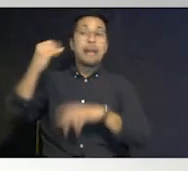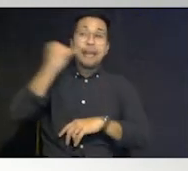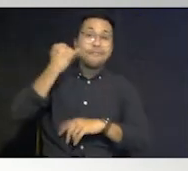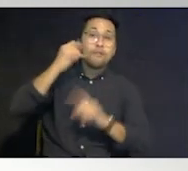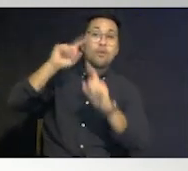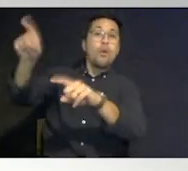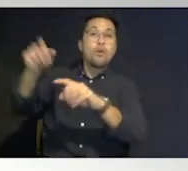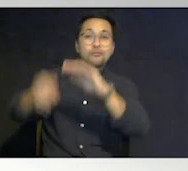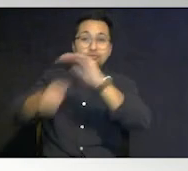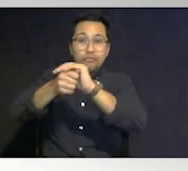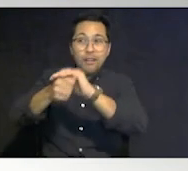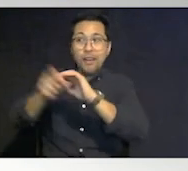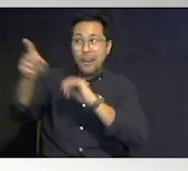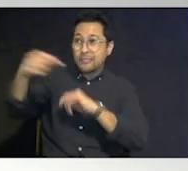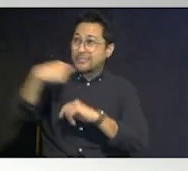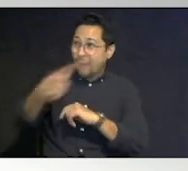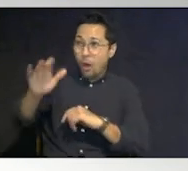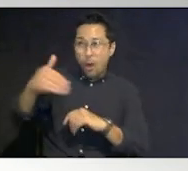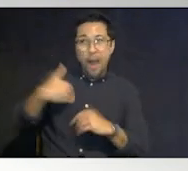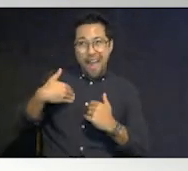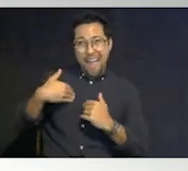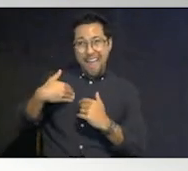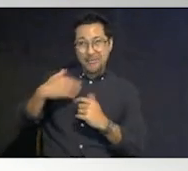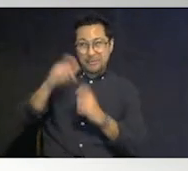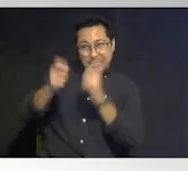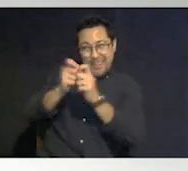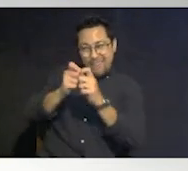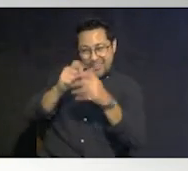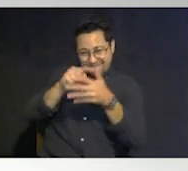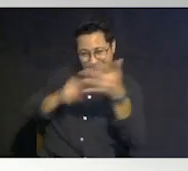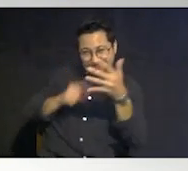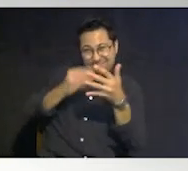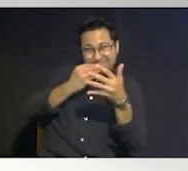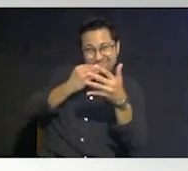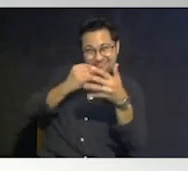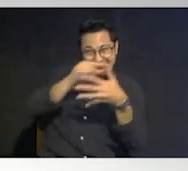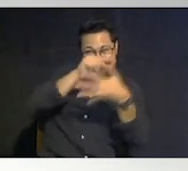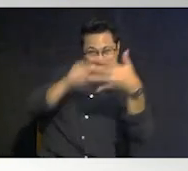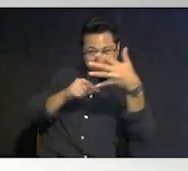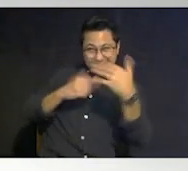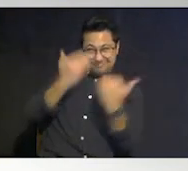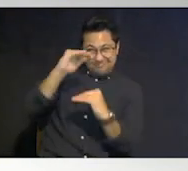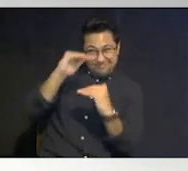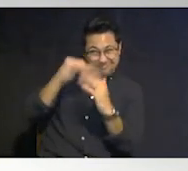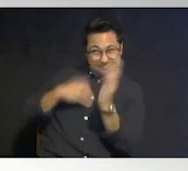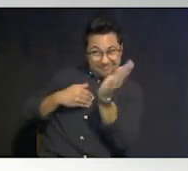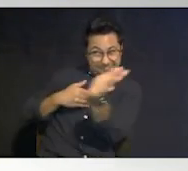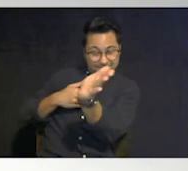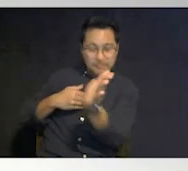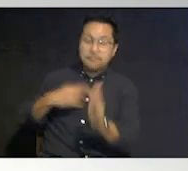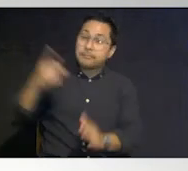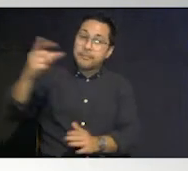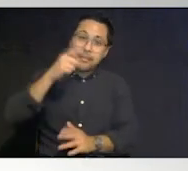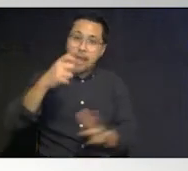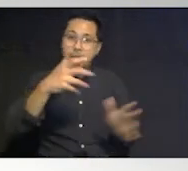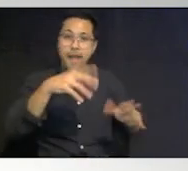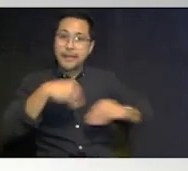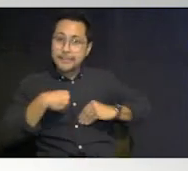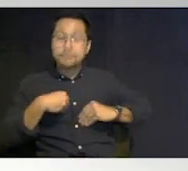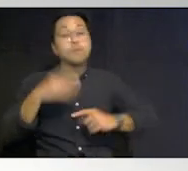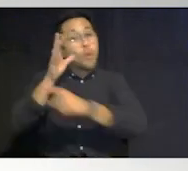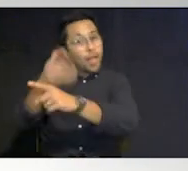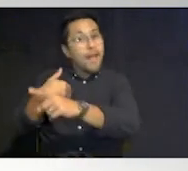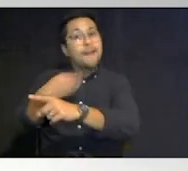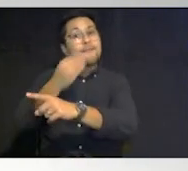needs that they'll be able to accommodate that and in most cases that's that's not true um you know they're going to have food and water